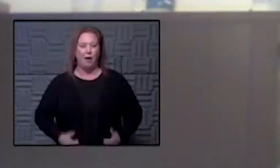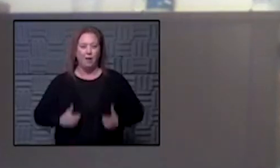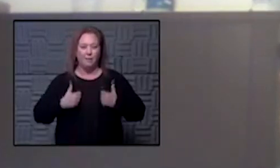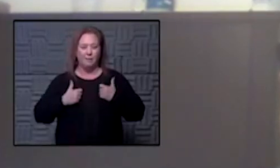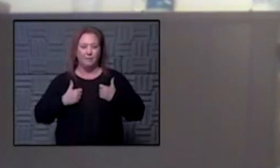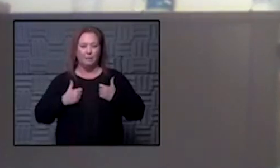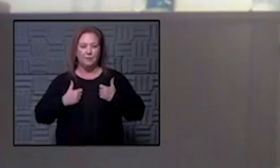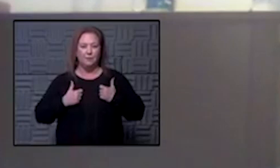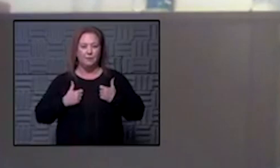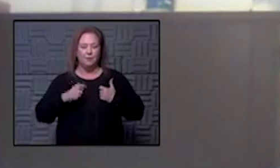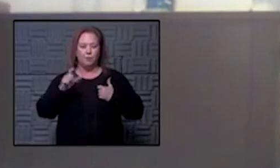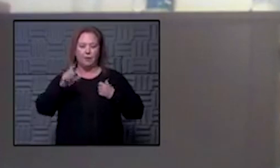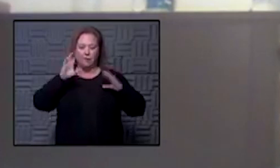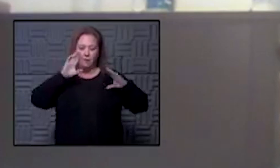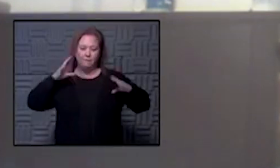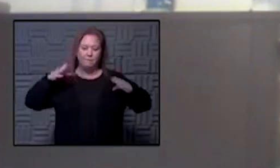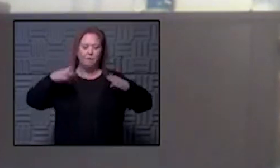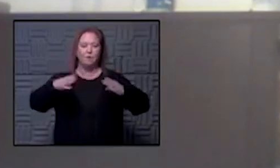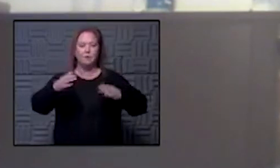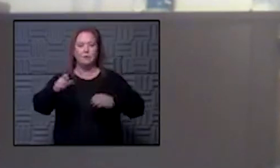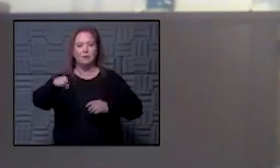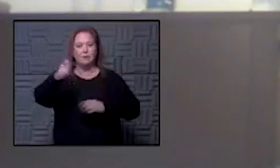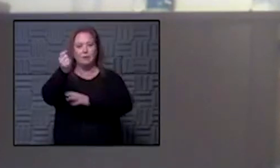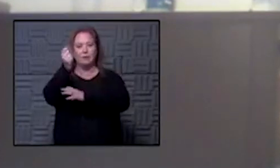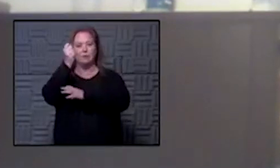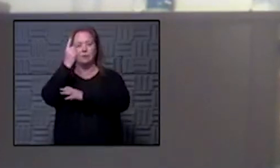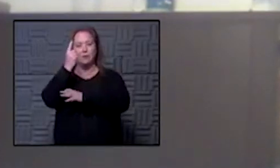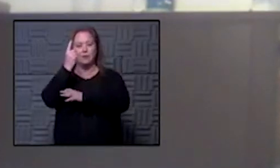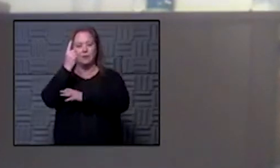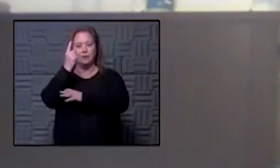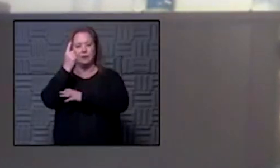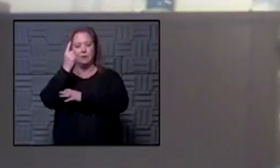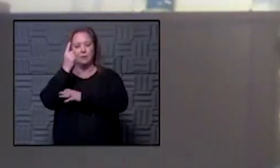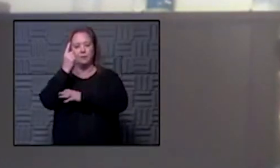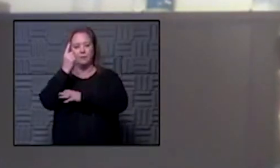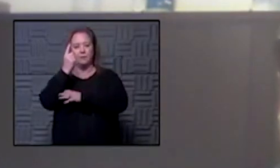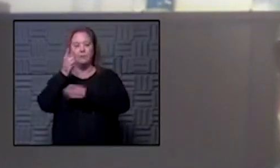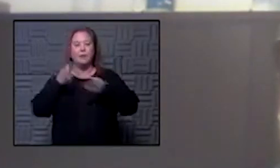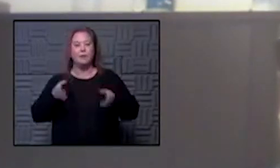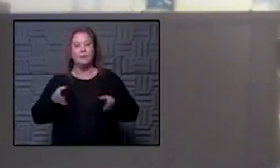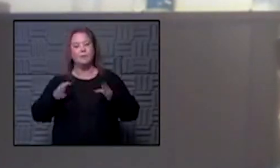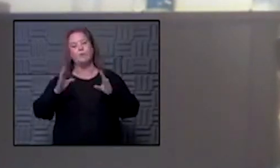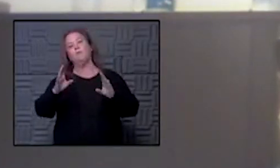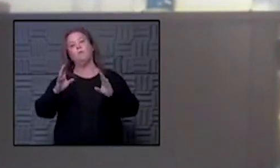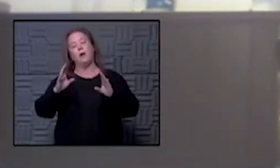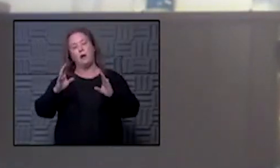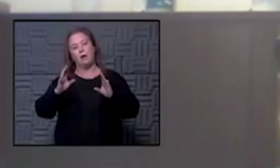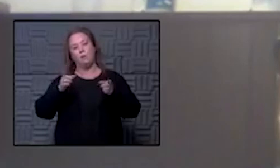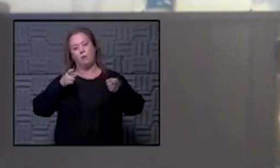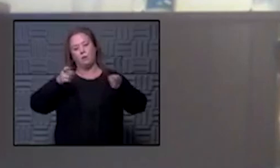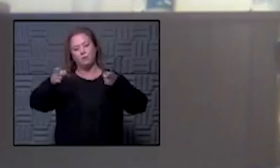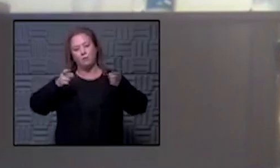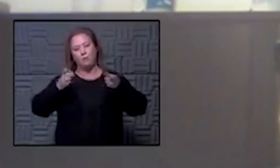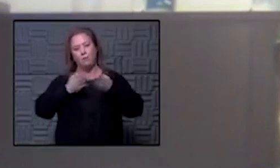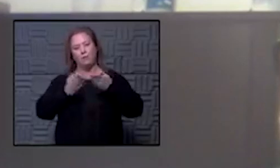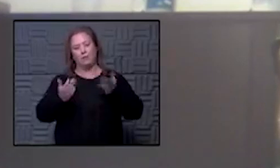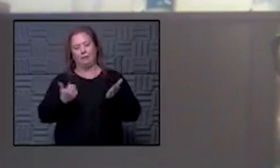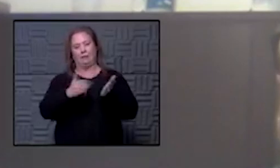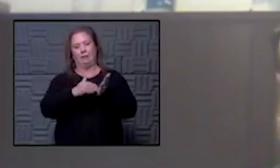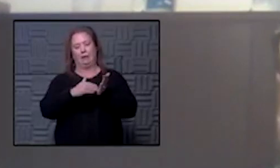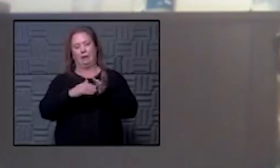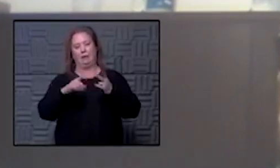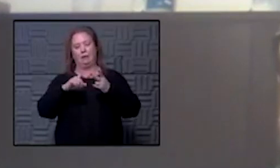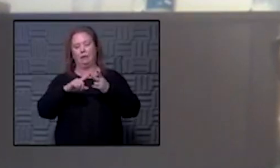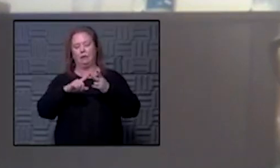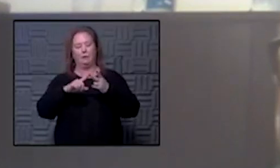really need to to be focused on understanding that the way we're going to get things back under control the way we're going to uh is